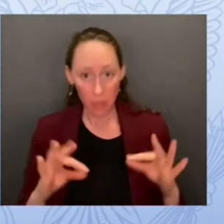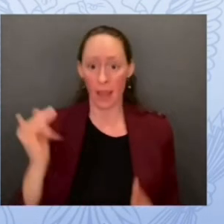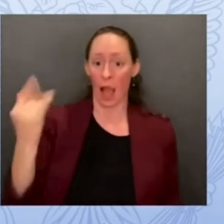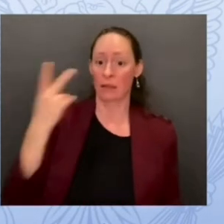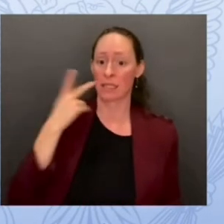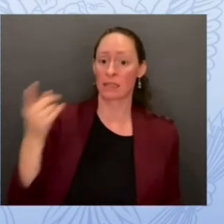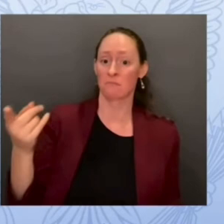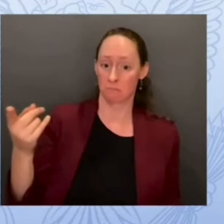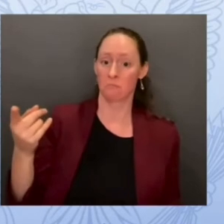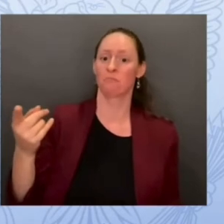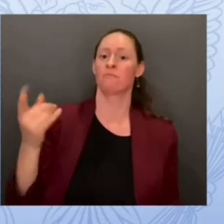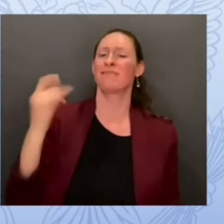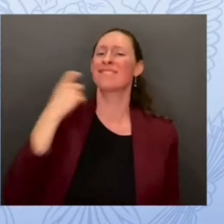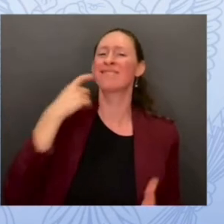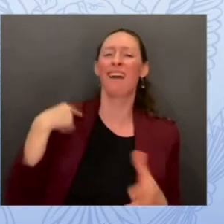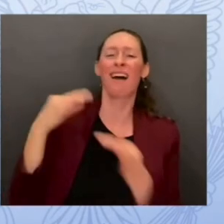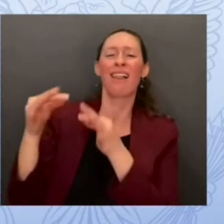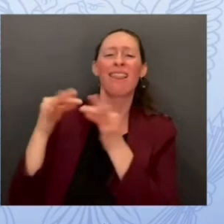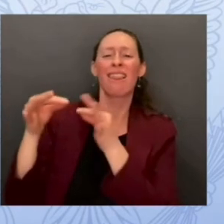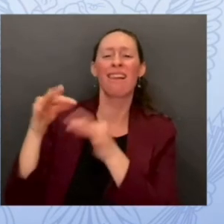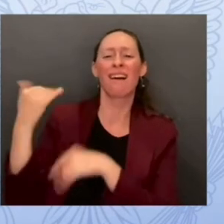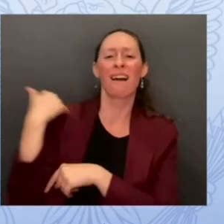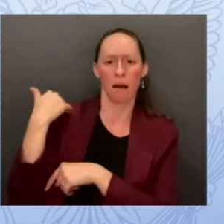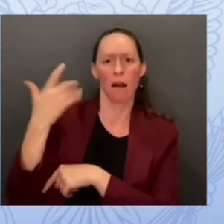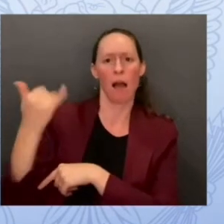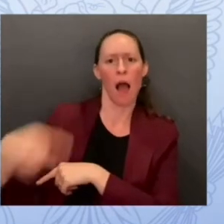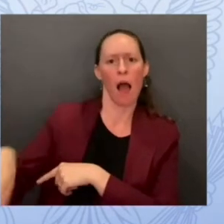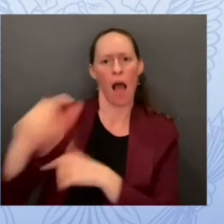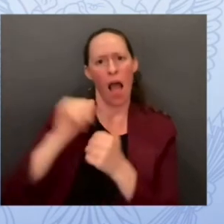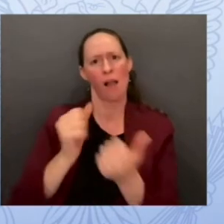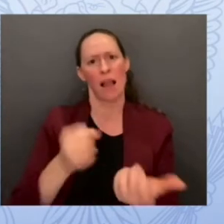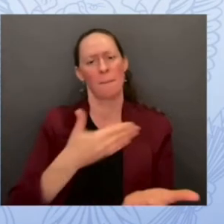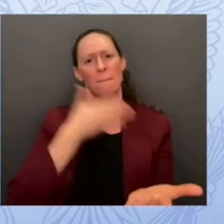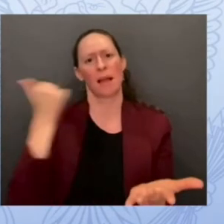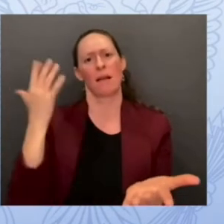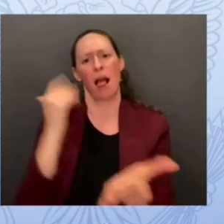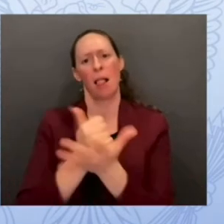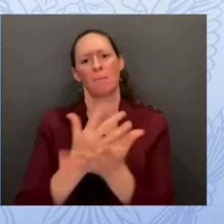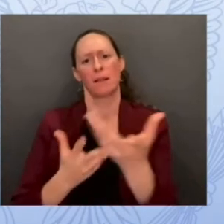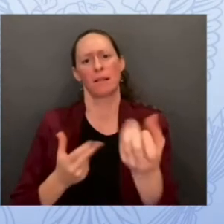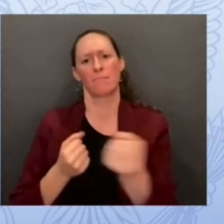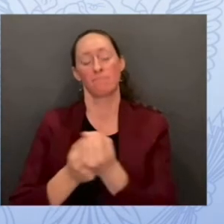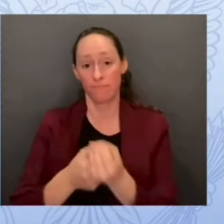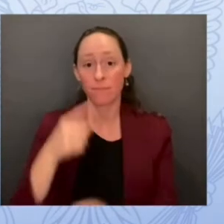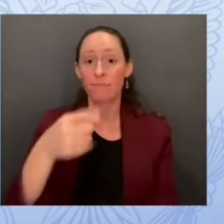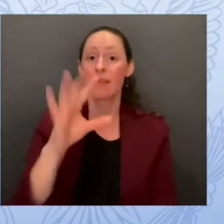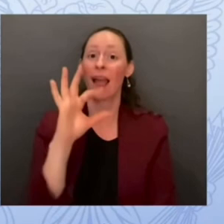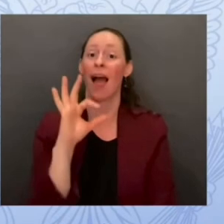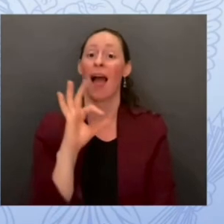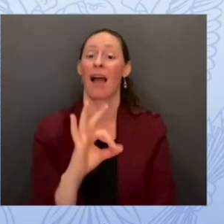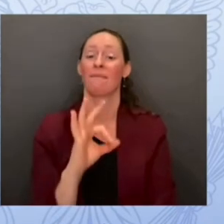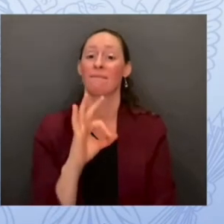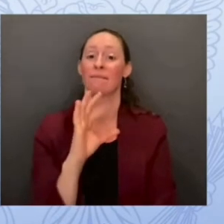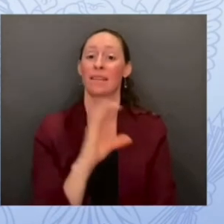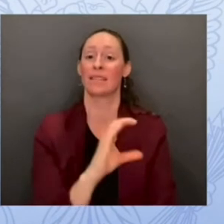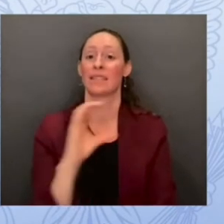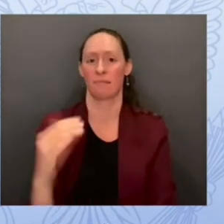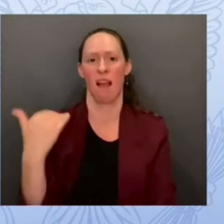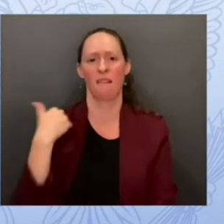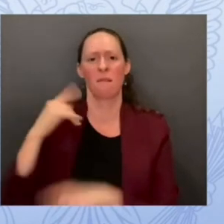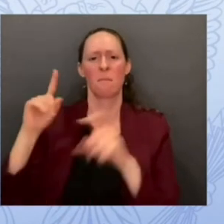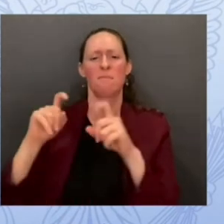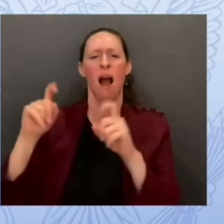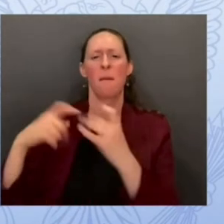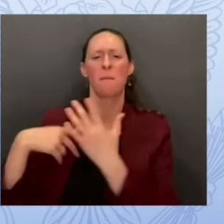program and seeing how we can fund those at the fcc we're proposing to establish the pilot program within the universal service fund but separate from the e-rate program